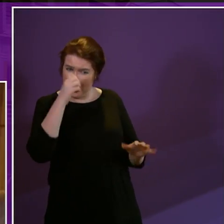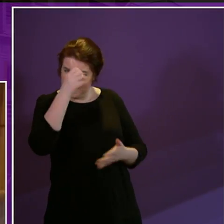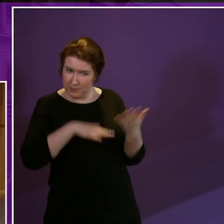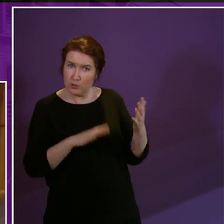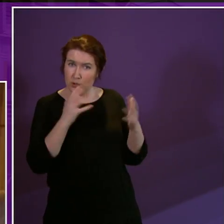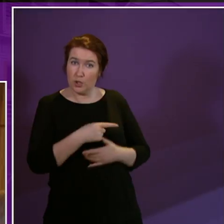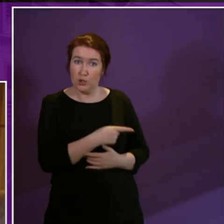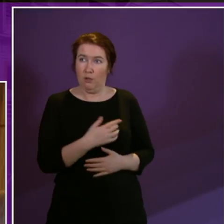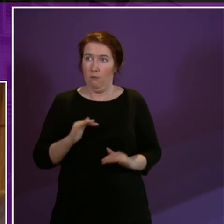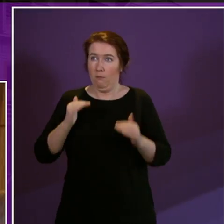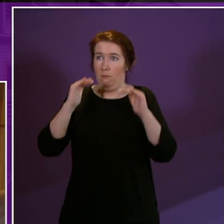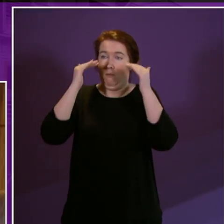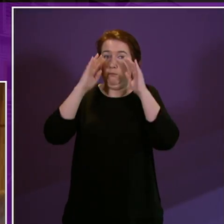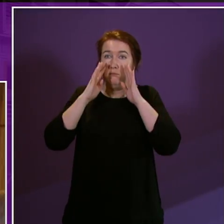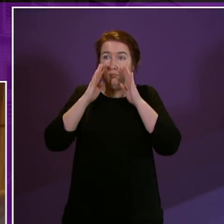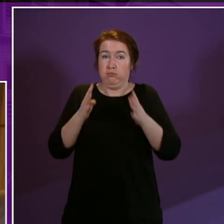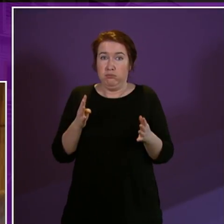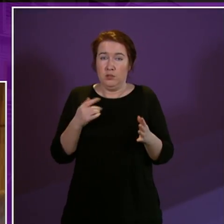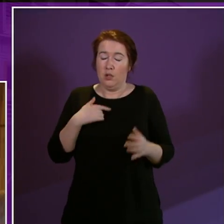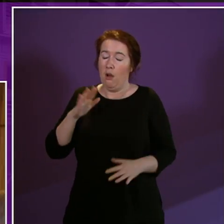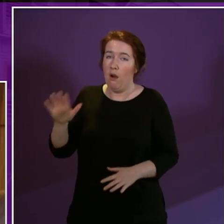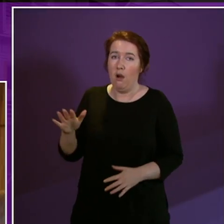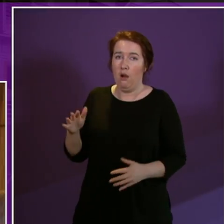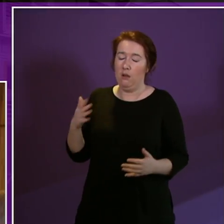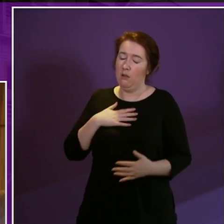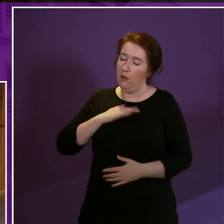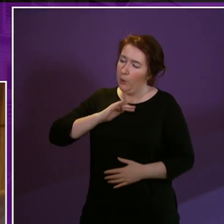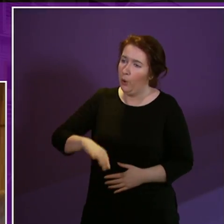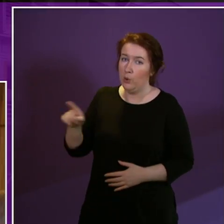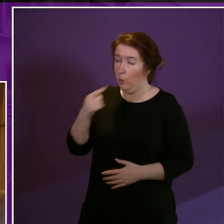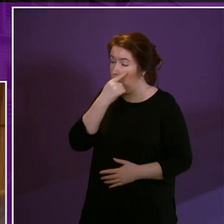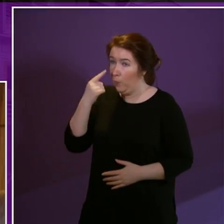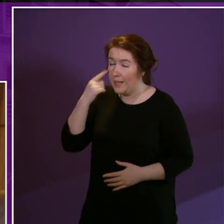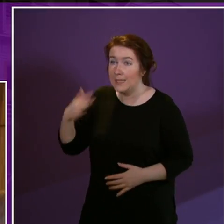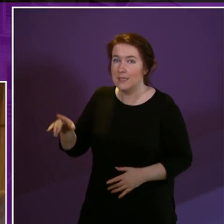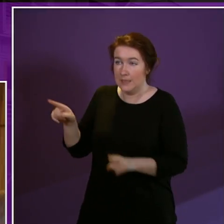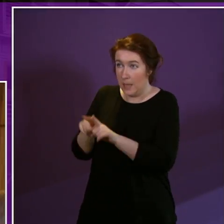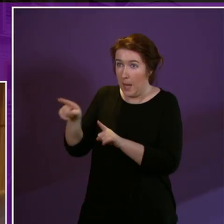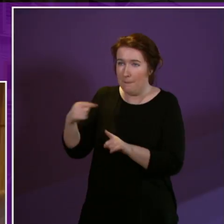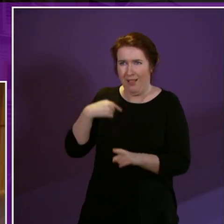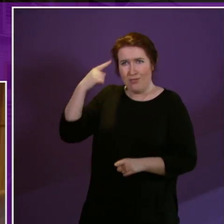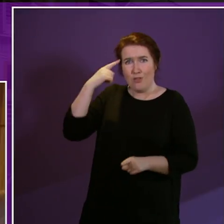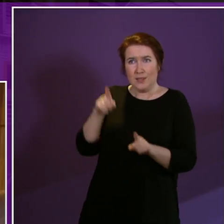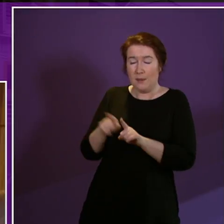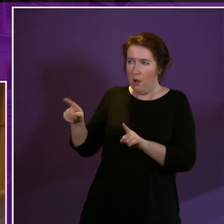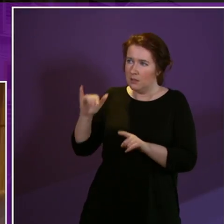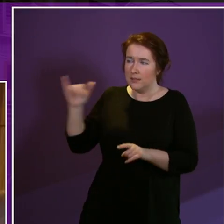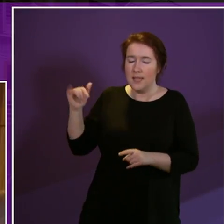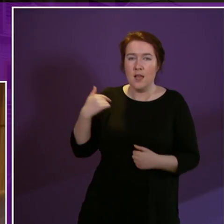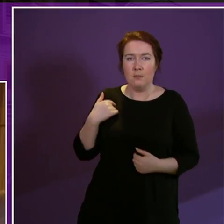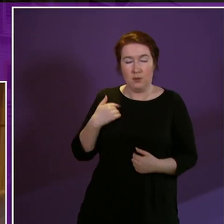she became tearful she was so relieved I had witnessed the same as she had and that her perception of what had happened was validated